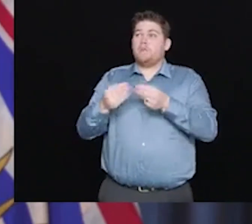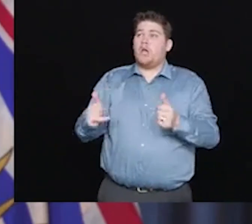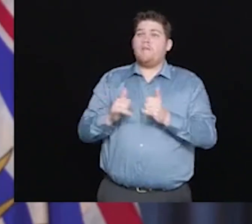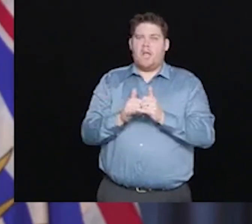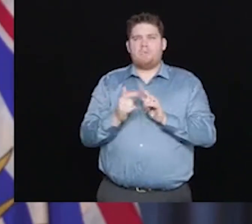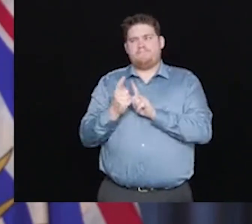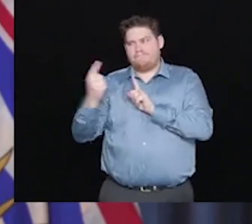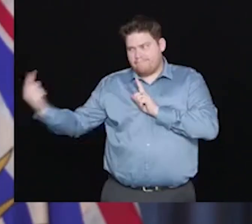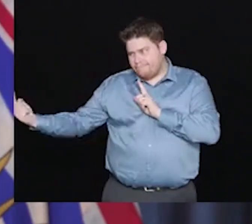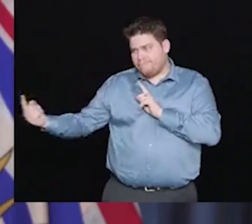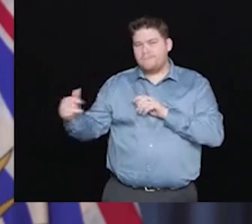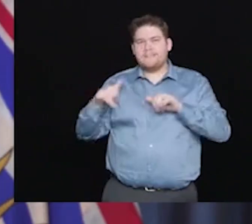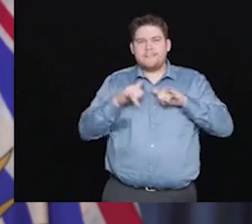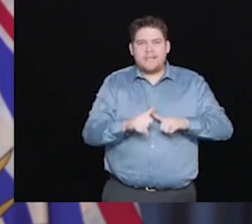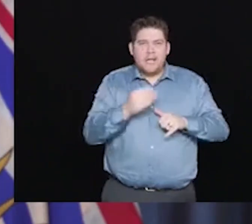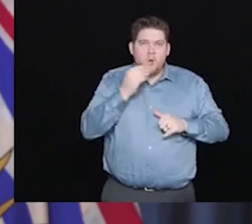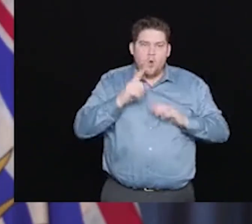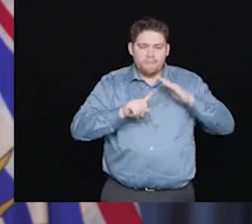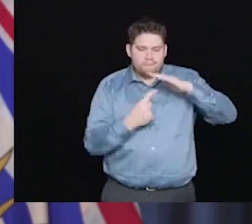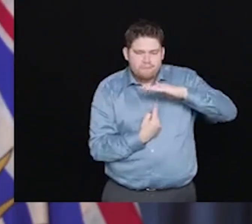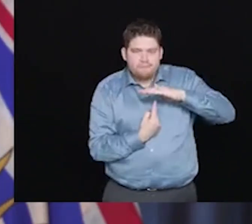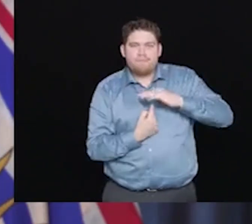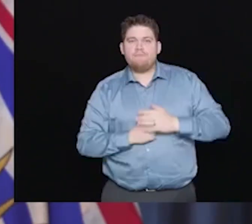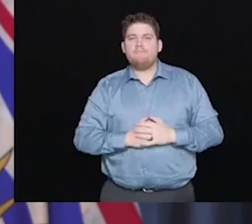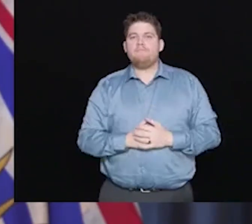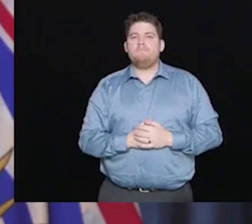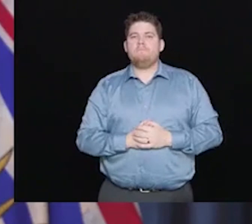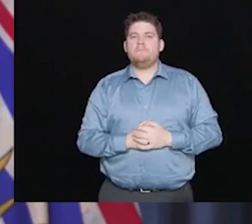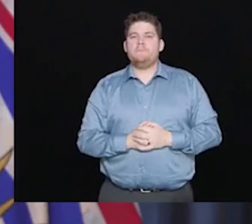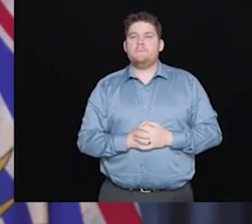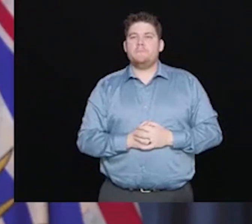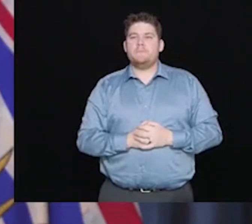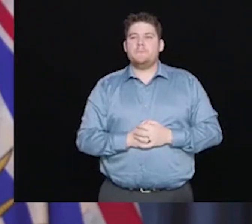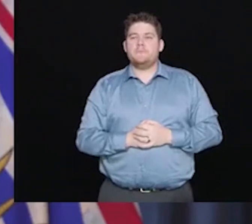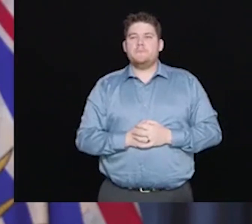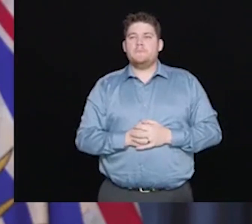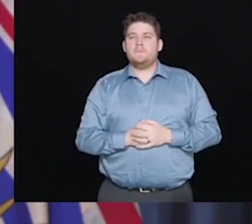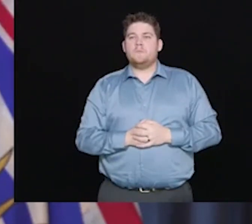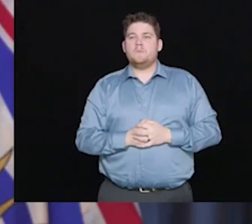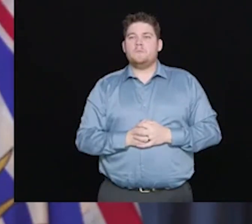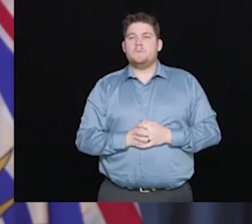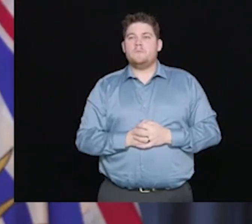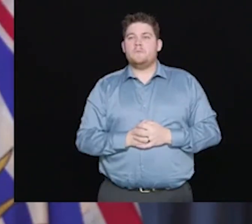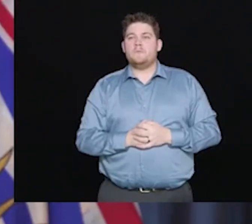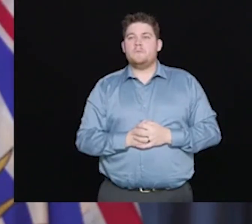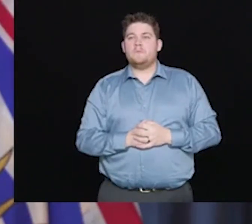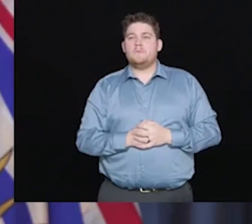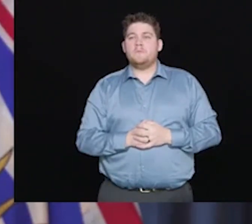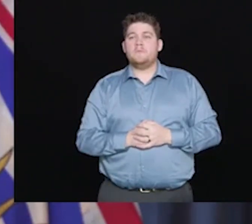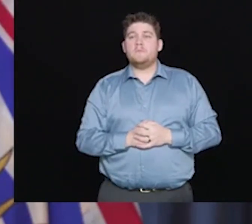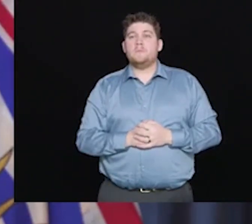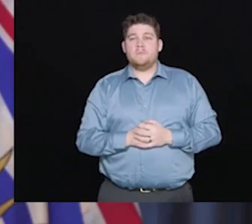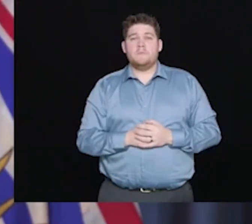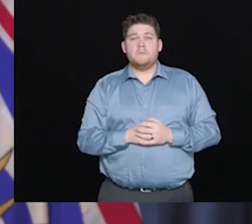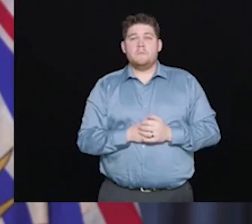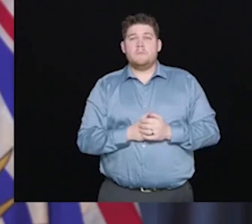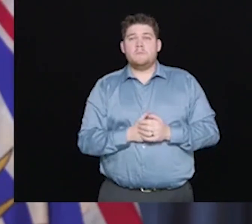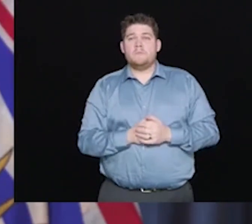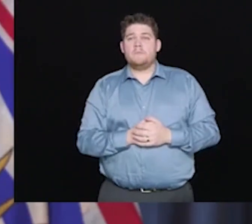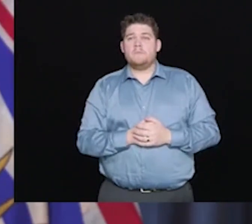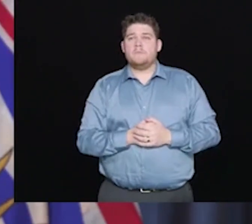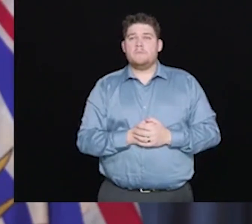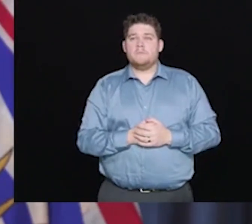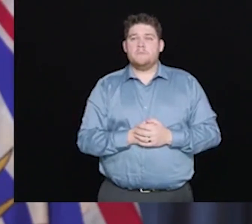sparks that are happening in our community now based on what occurred five, six, seven, eight, ten days ago.